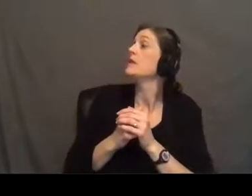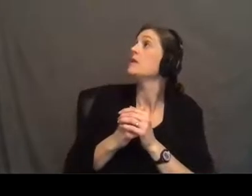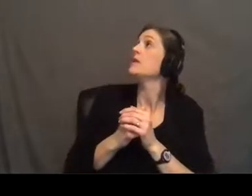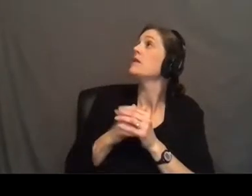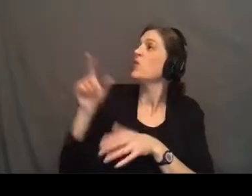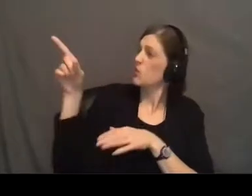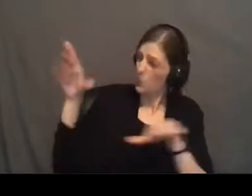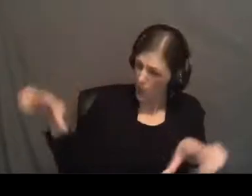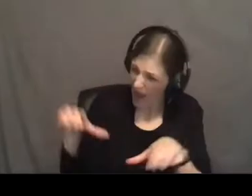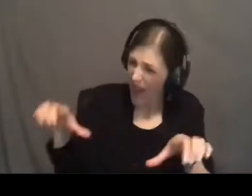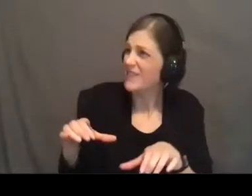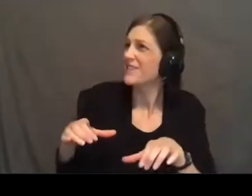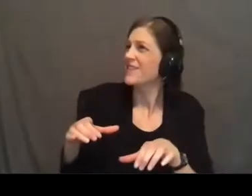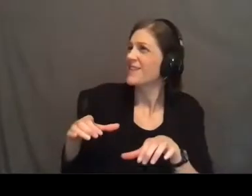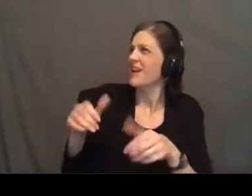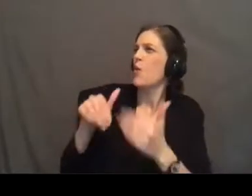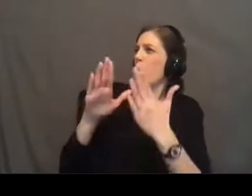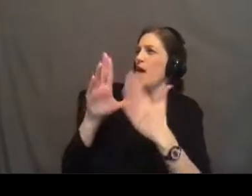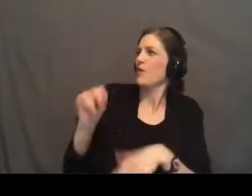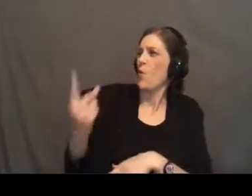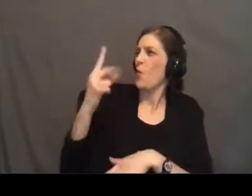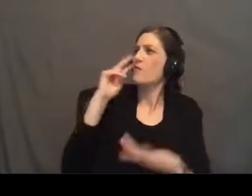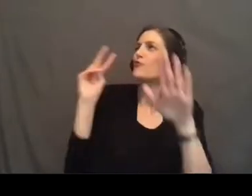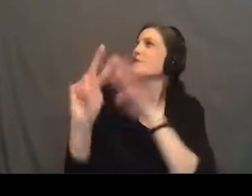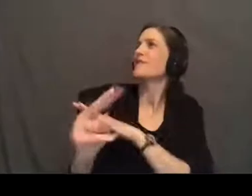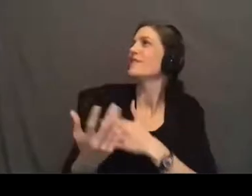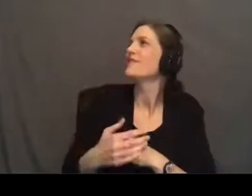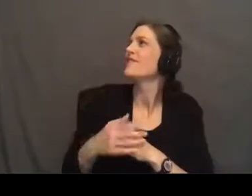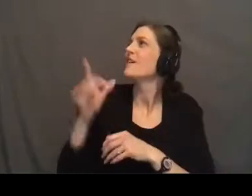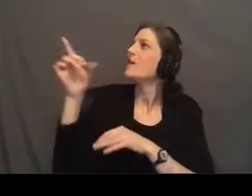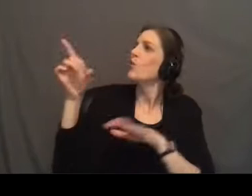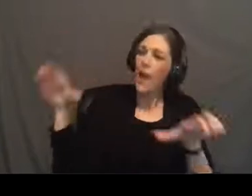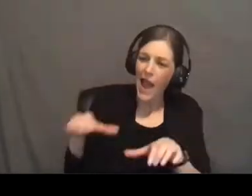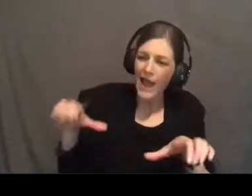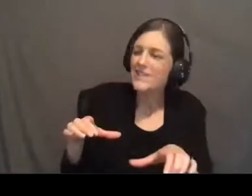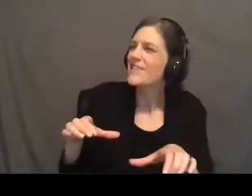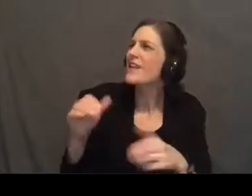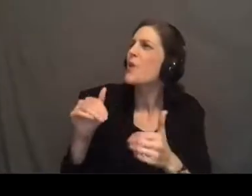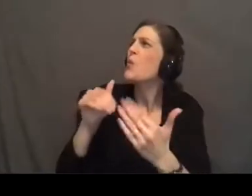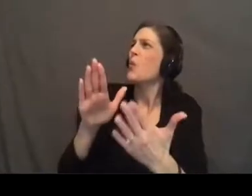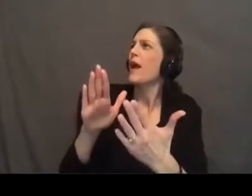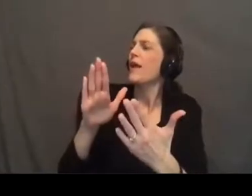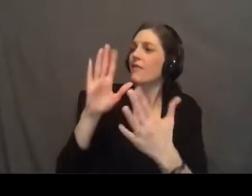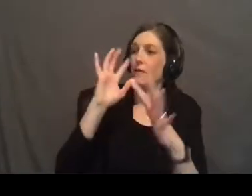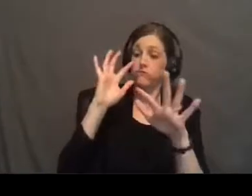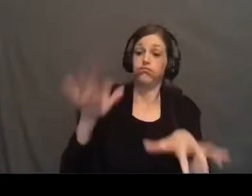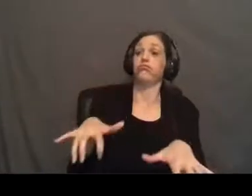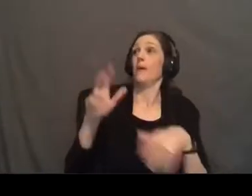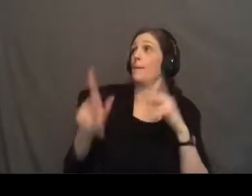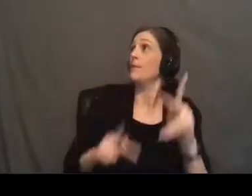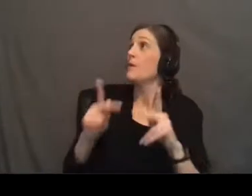you acted on them in a way that nobody could have foresaw you acted on them in such a way that astonishes people